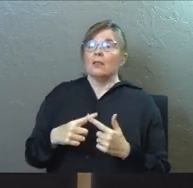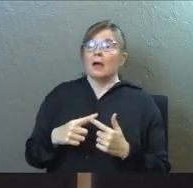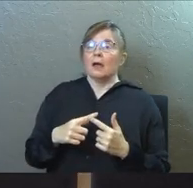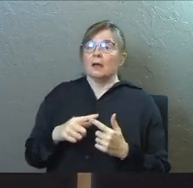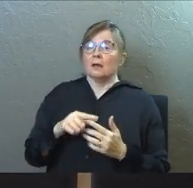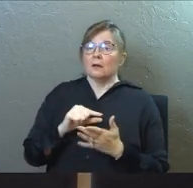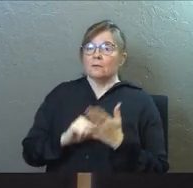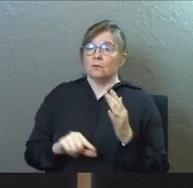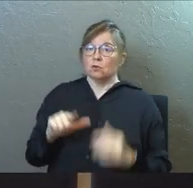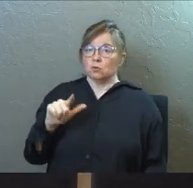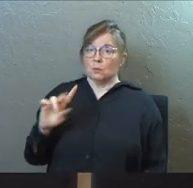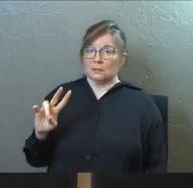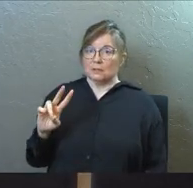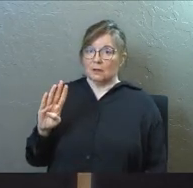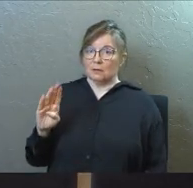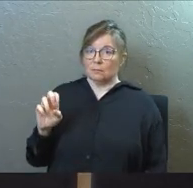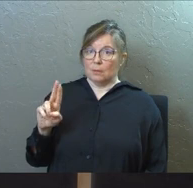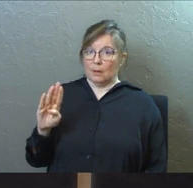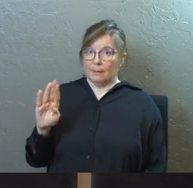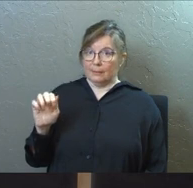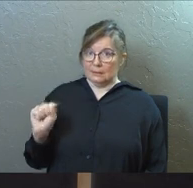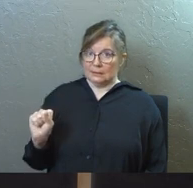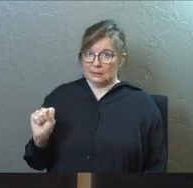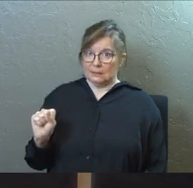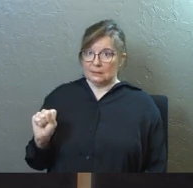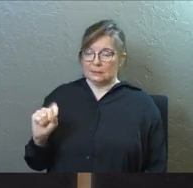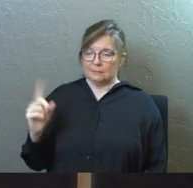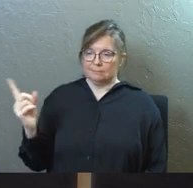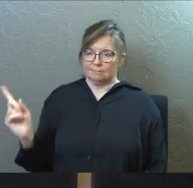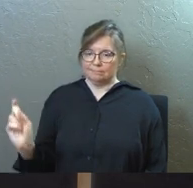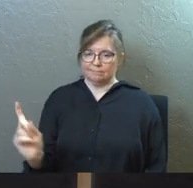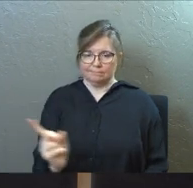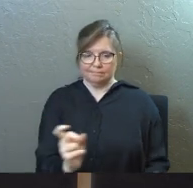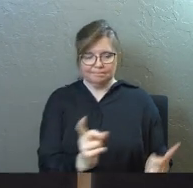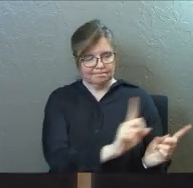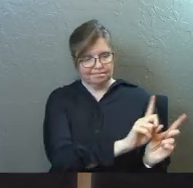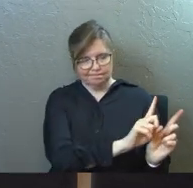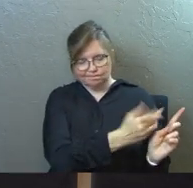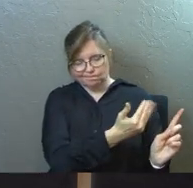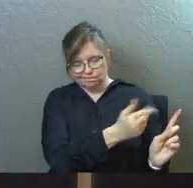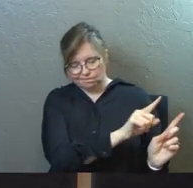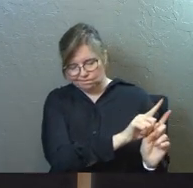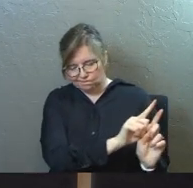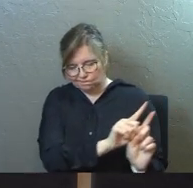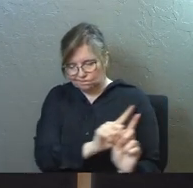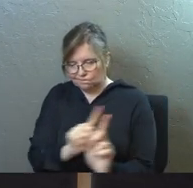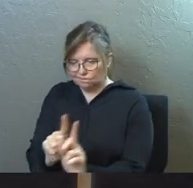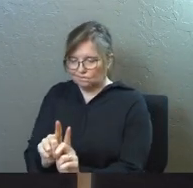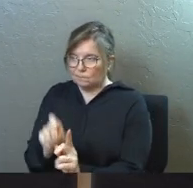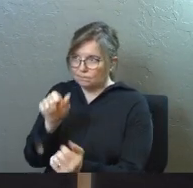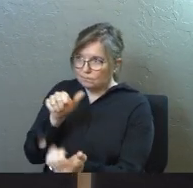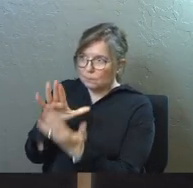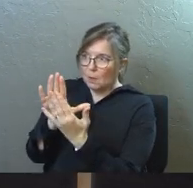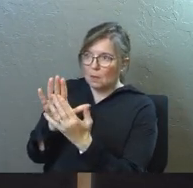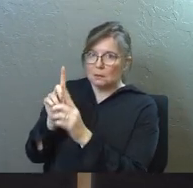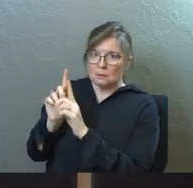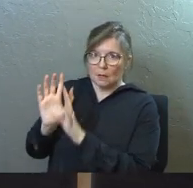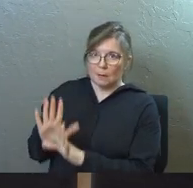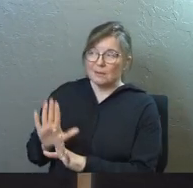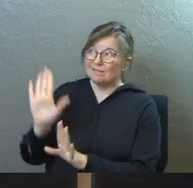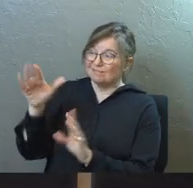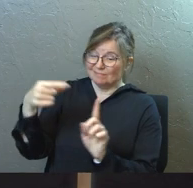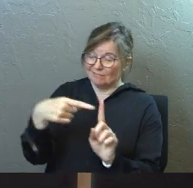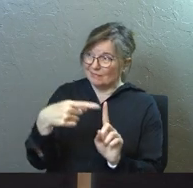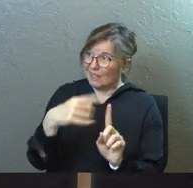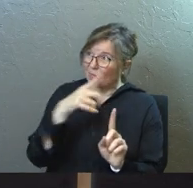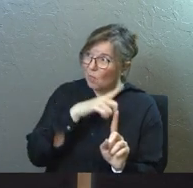brought Saul to the apostles, and told them how Saul had seen the Lord on the way to Damascus, and how the Lord had spoken to Saul,